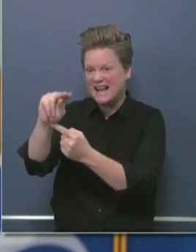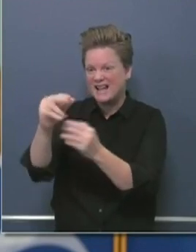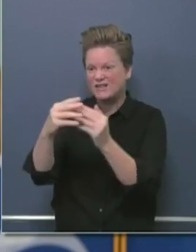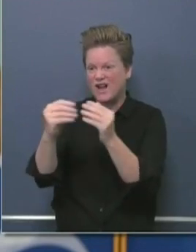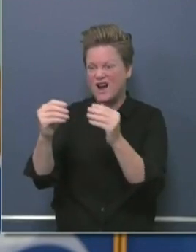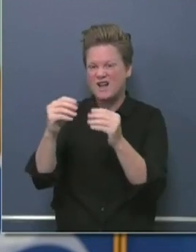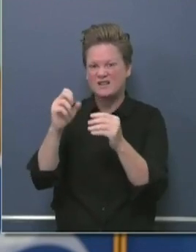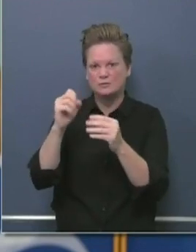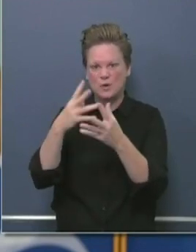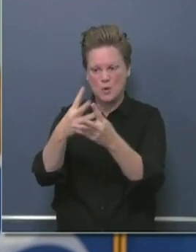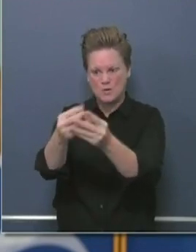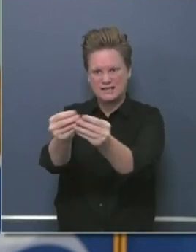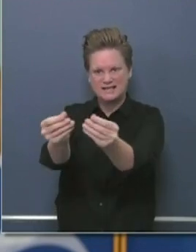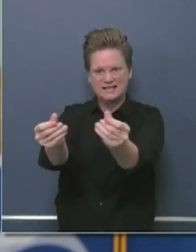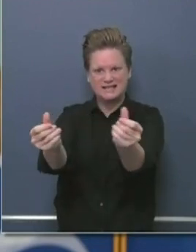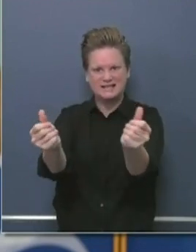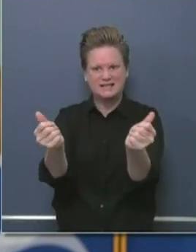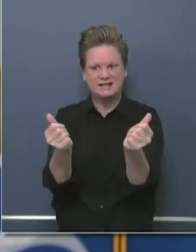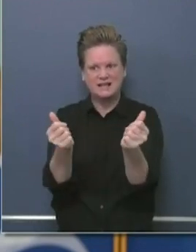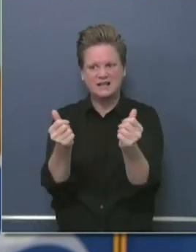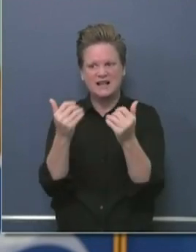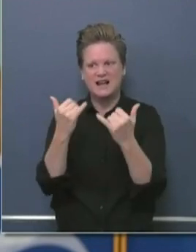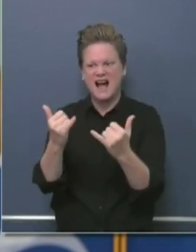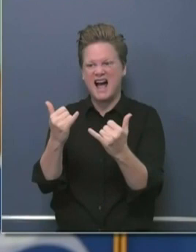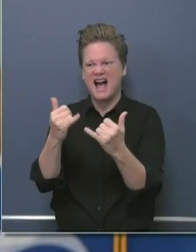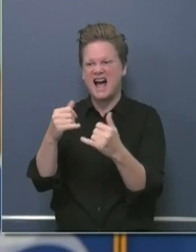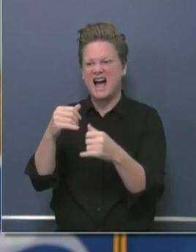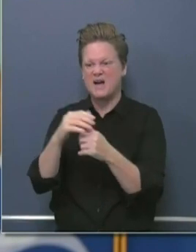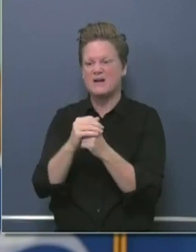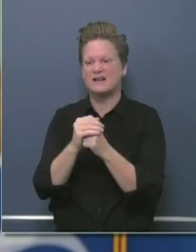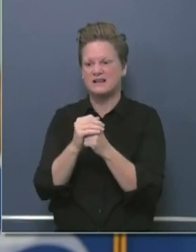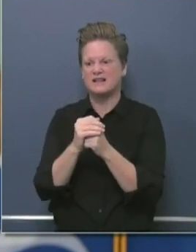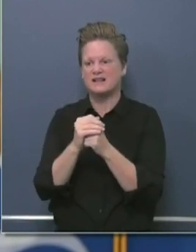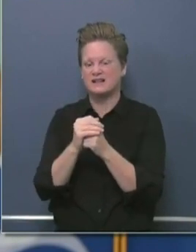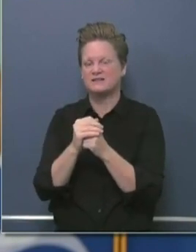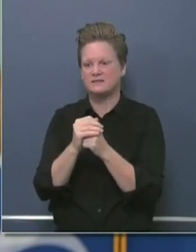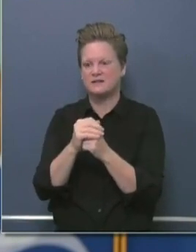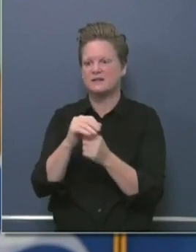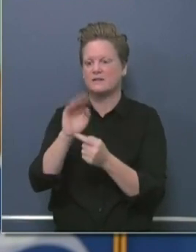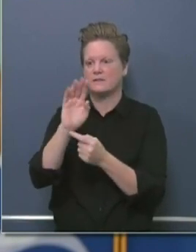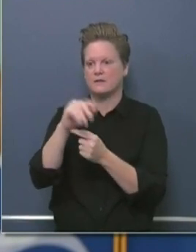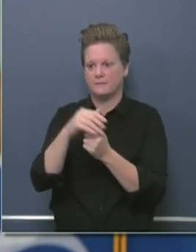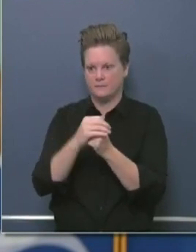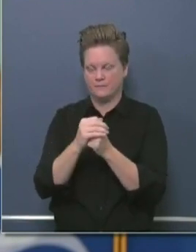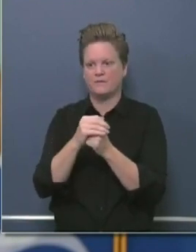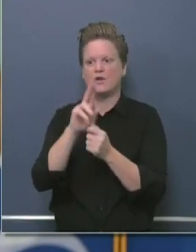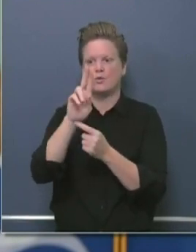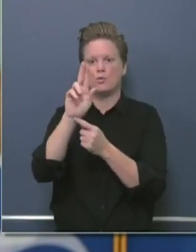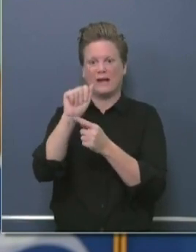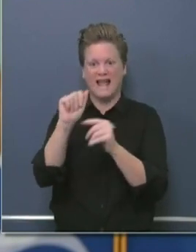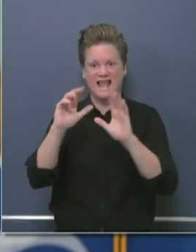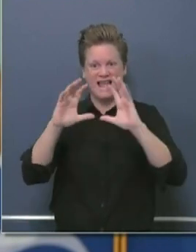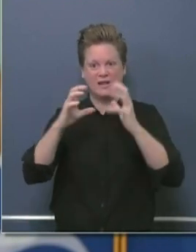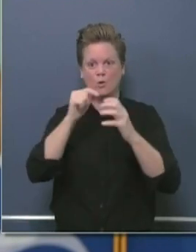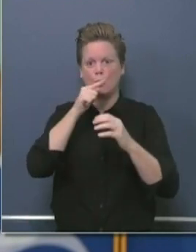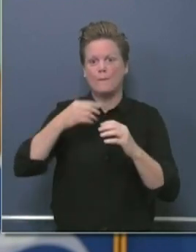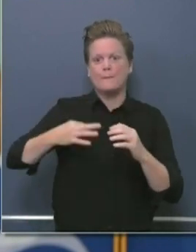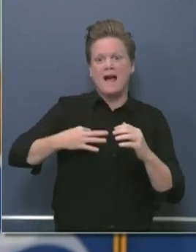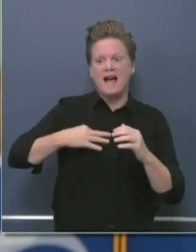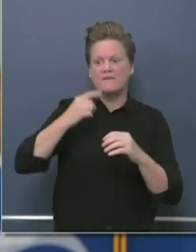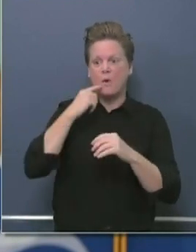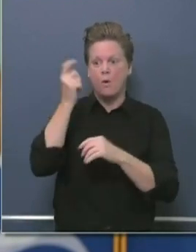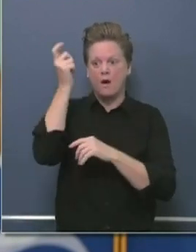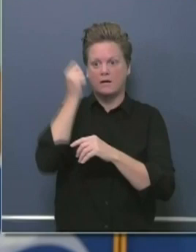from the UI and PUA accounts. So now north of 10 billion, 10.6,